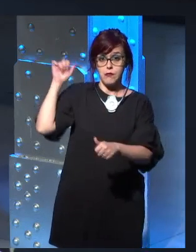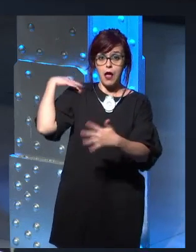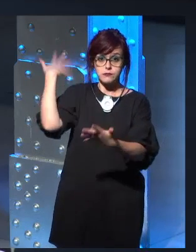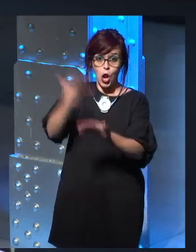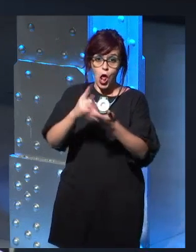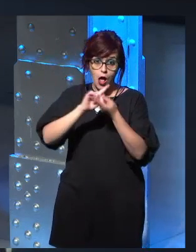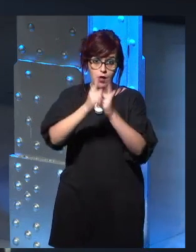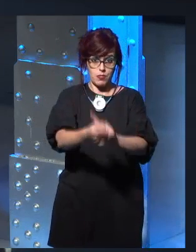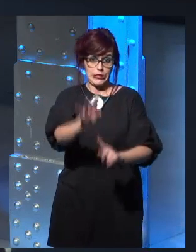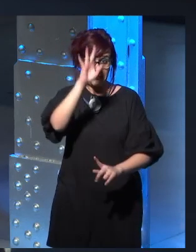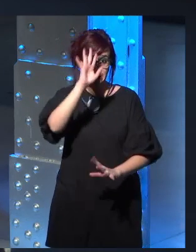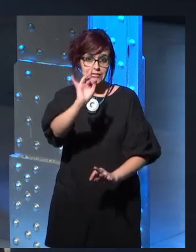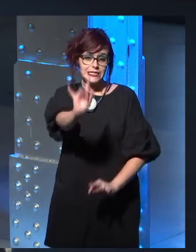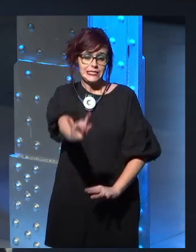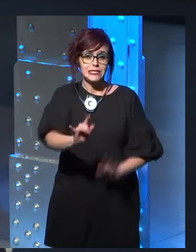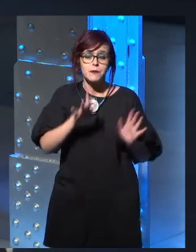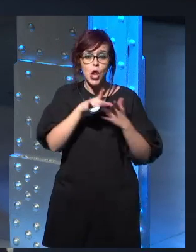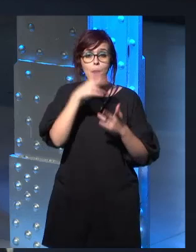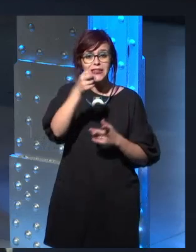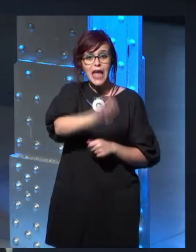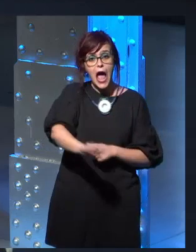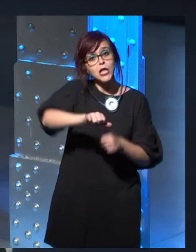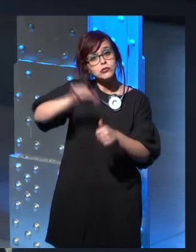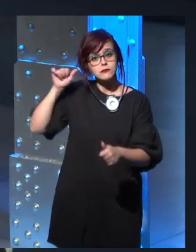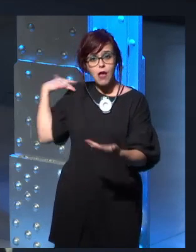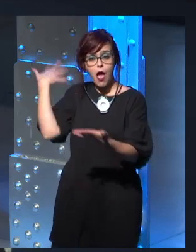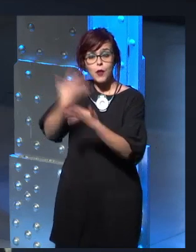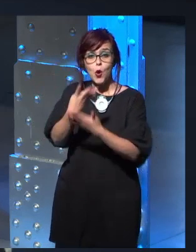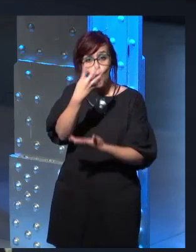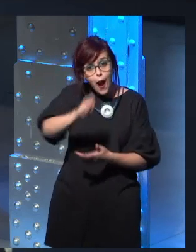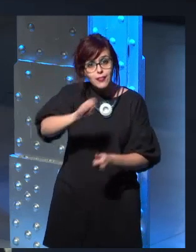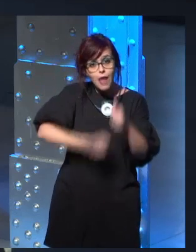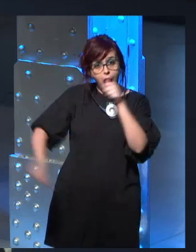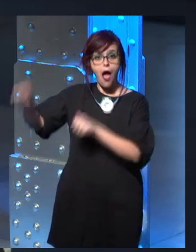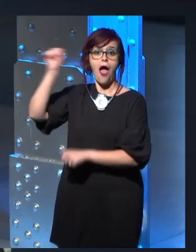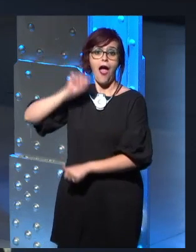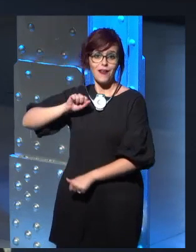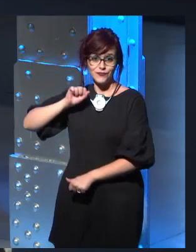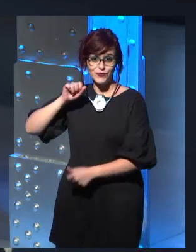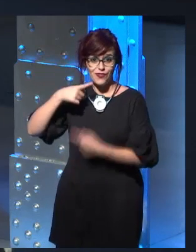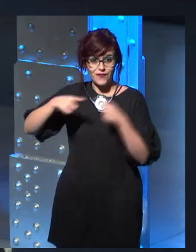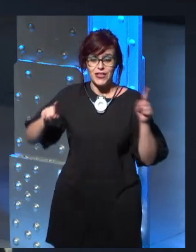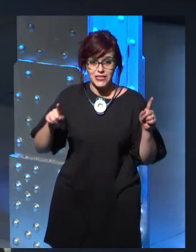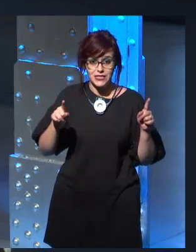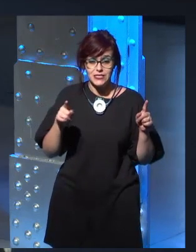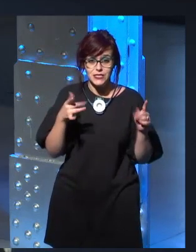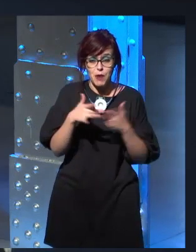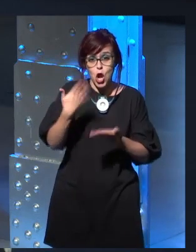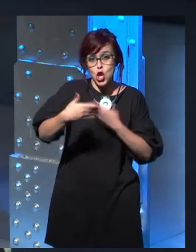40 years ago. A writer who is the same over a career is a pretty boring writer.